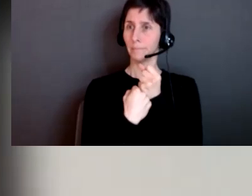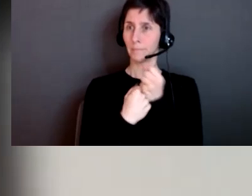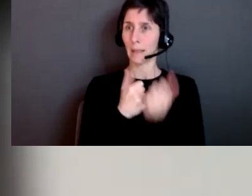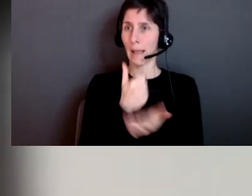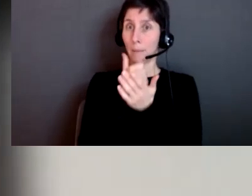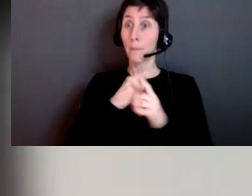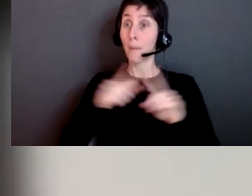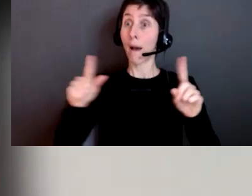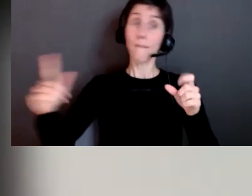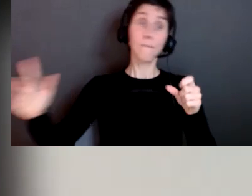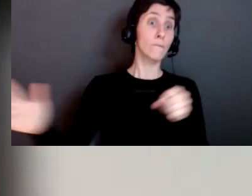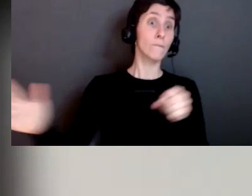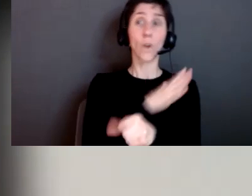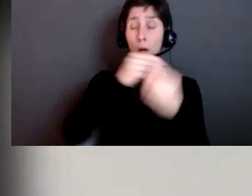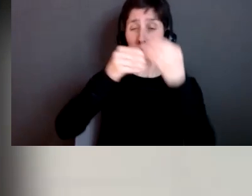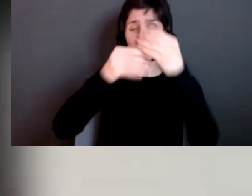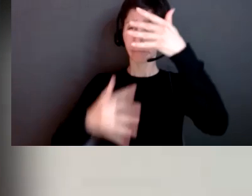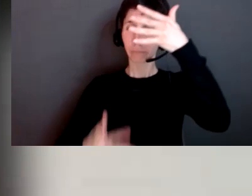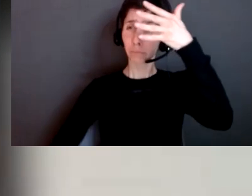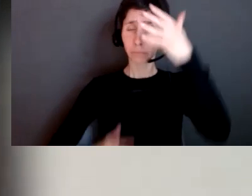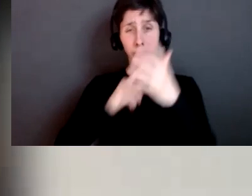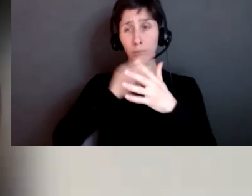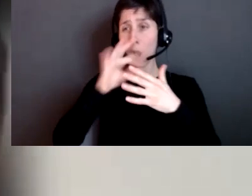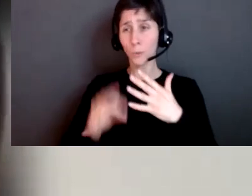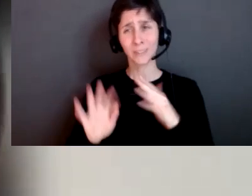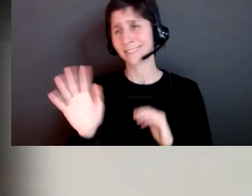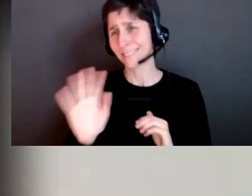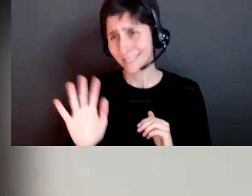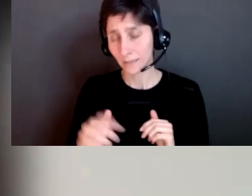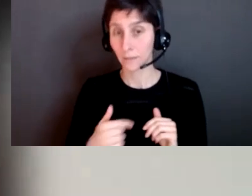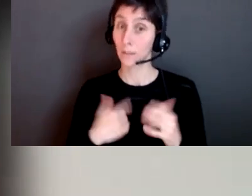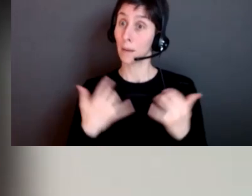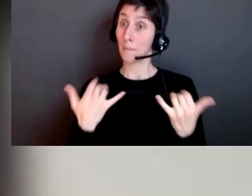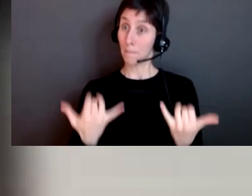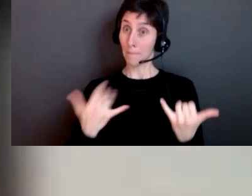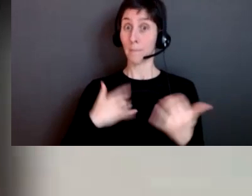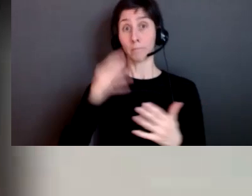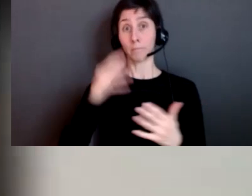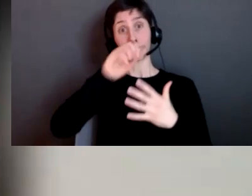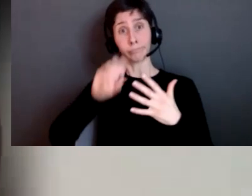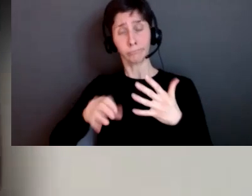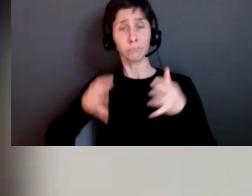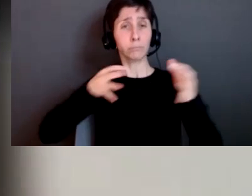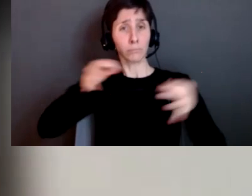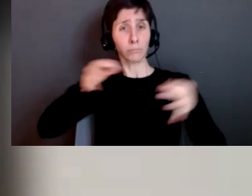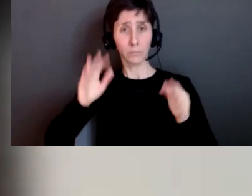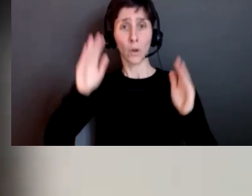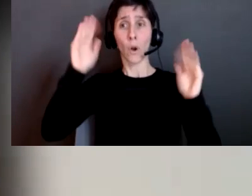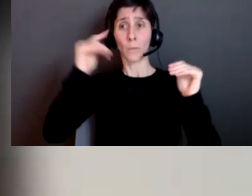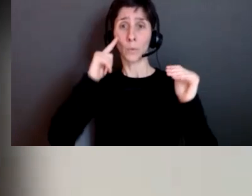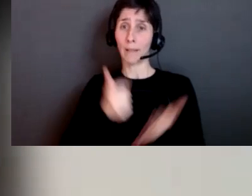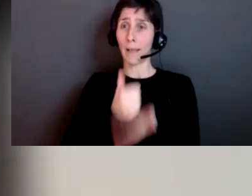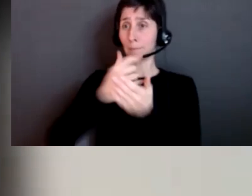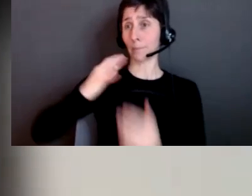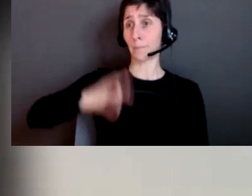a comprehensive list of ideas and i just hope you find them or some of them useful to you and some of